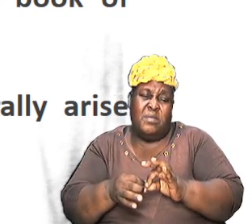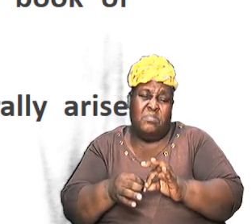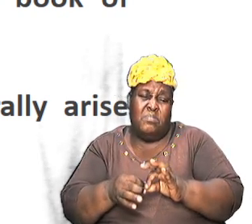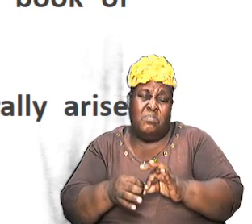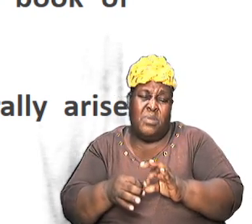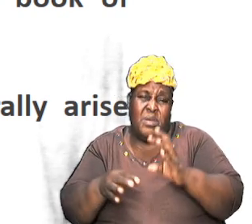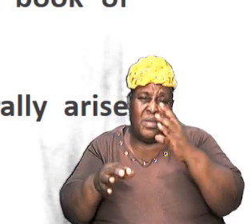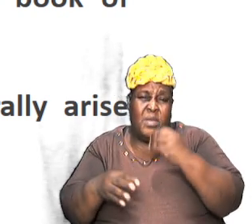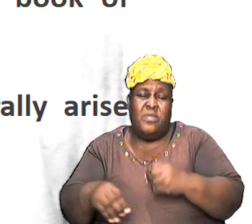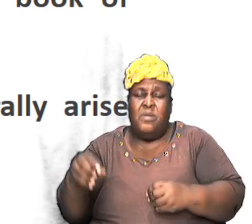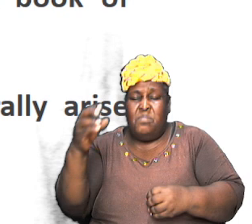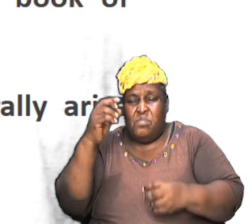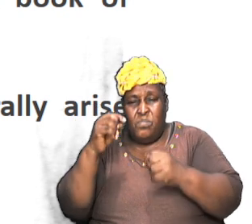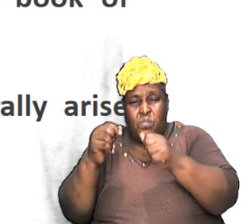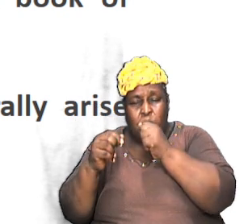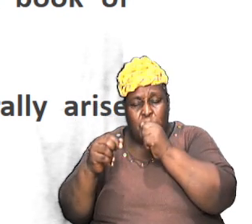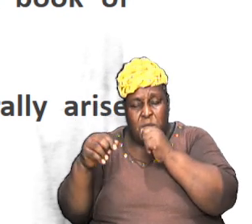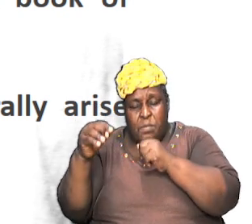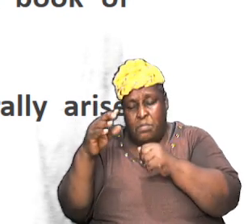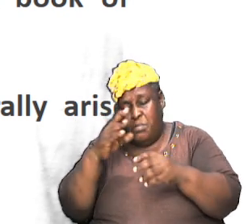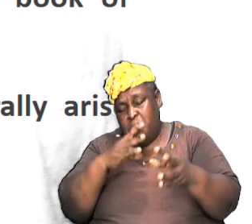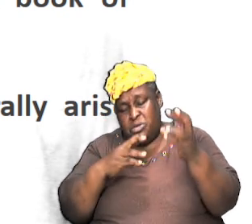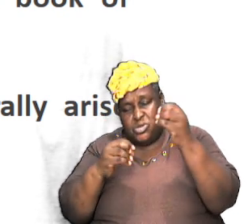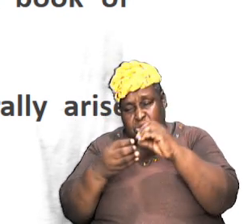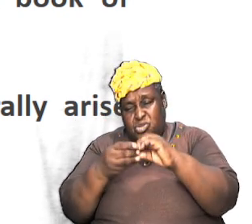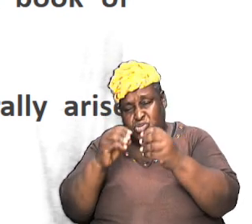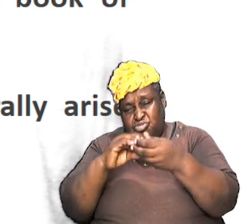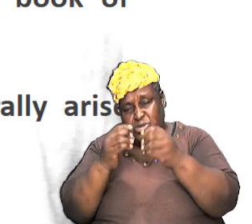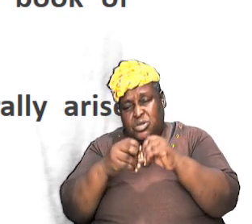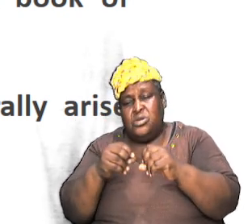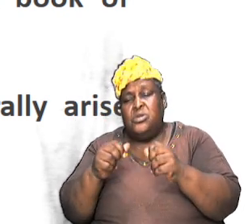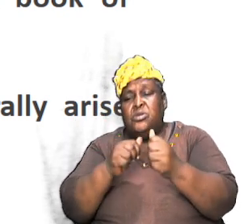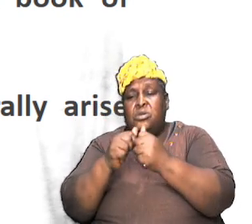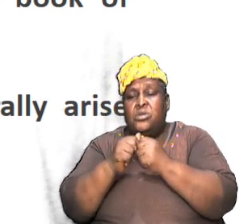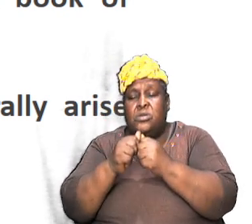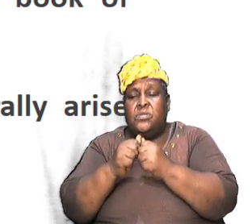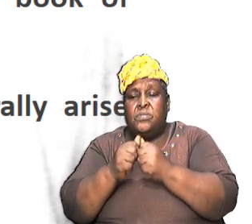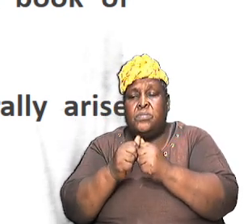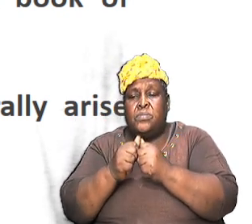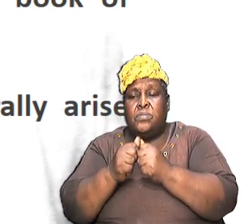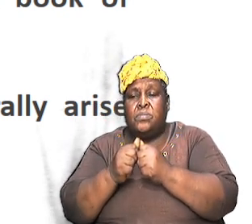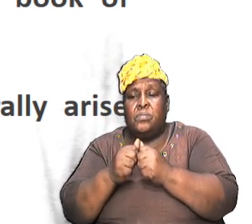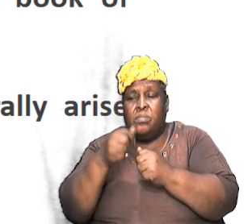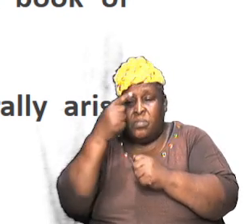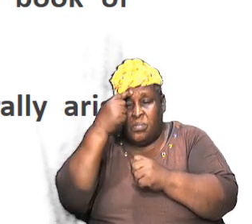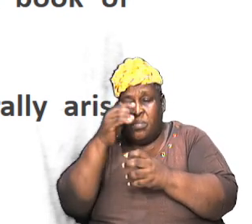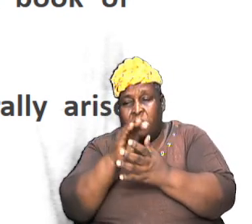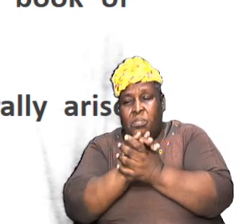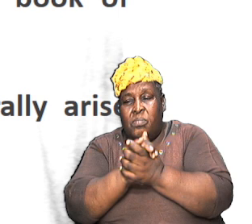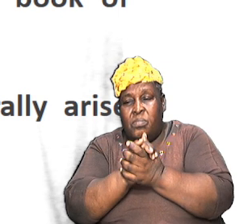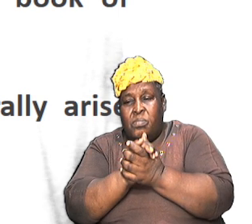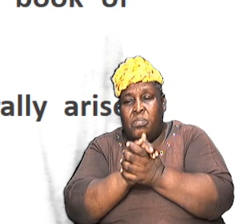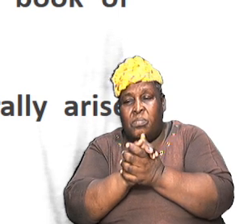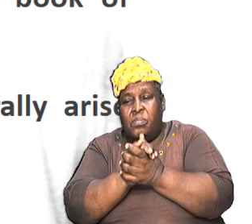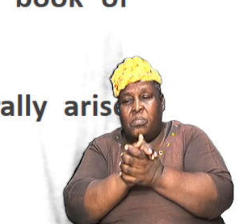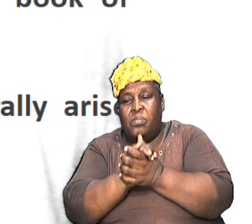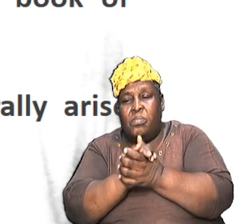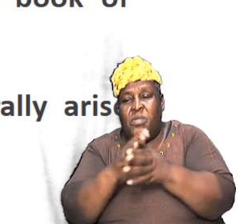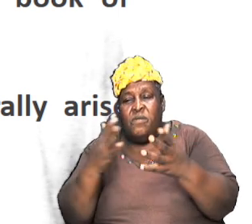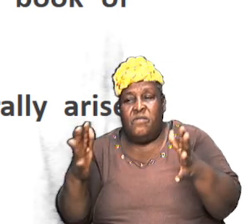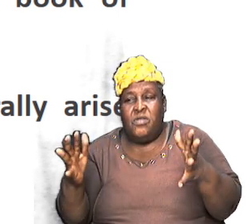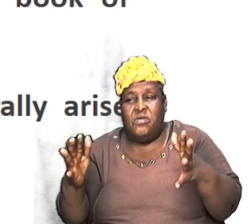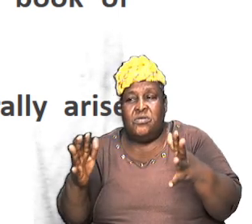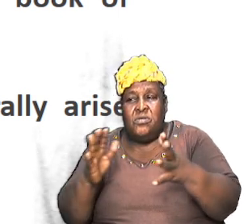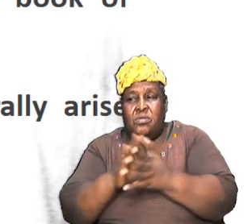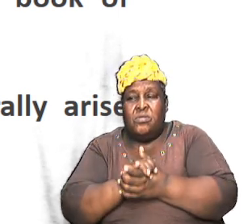hence the purpose of the book of Genesis is highlighted and I believe we would have also done that so